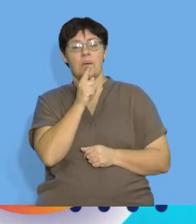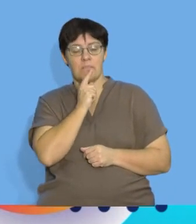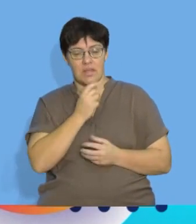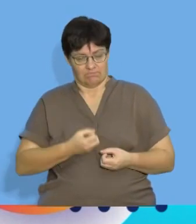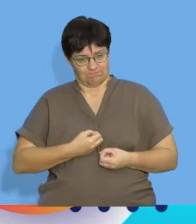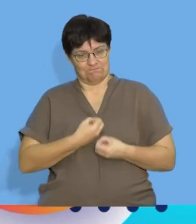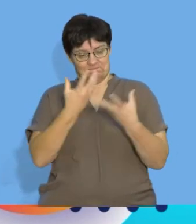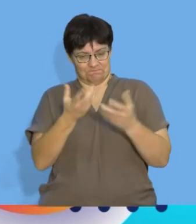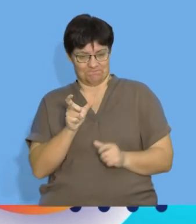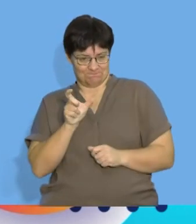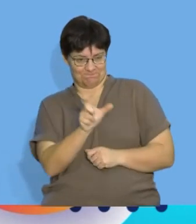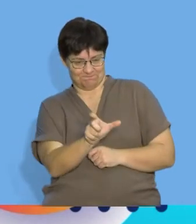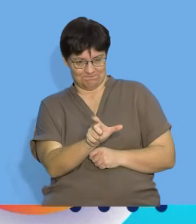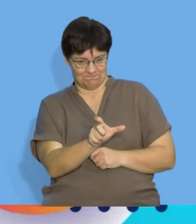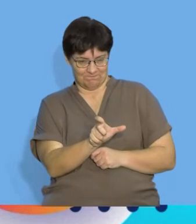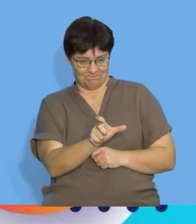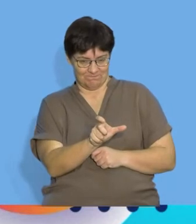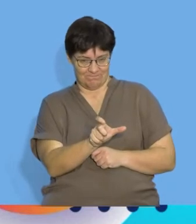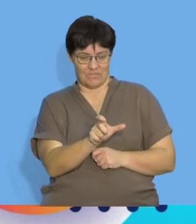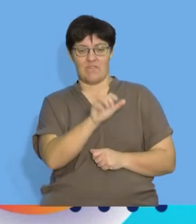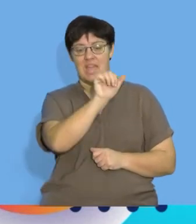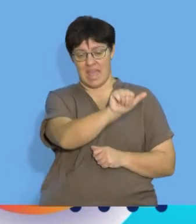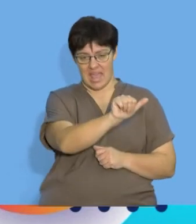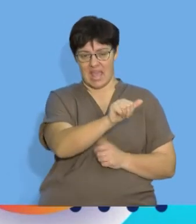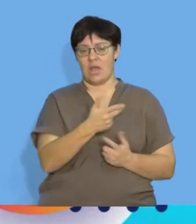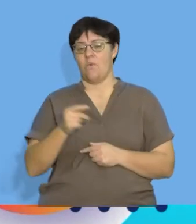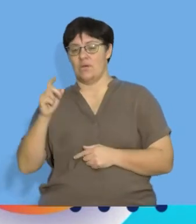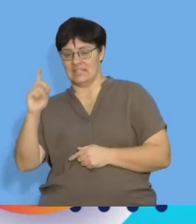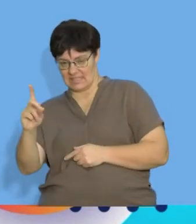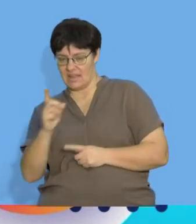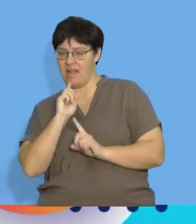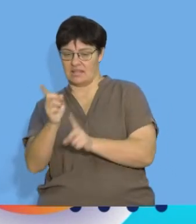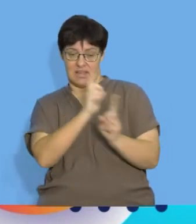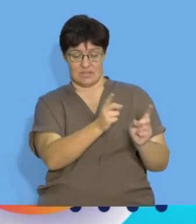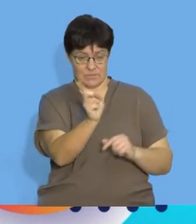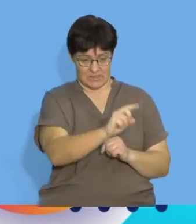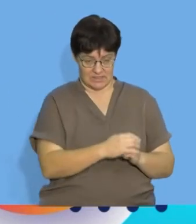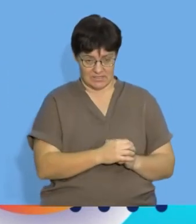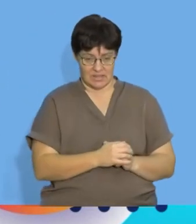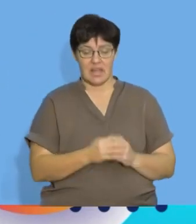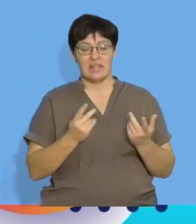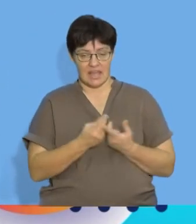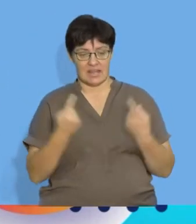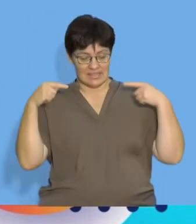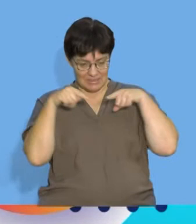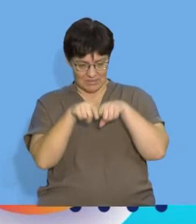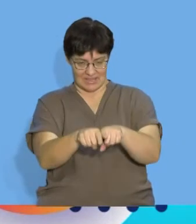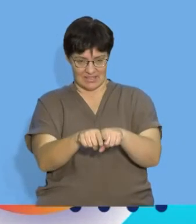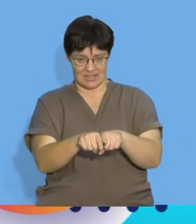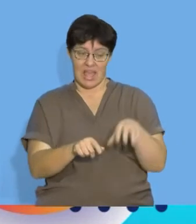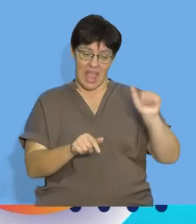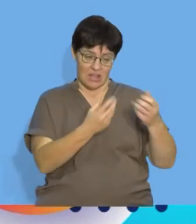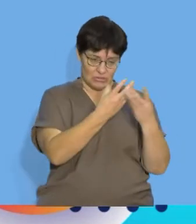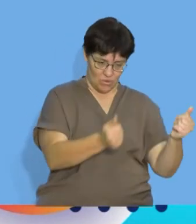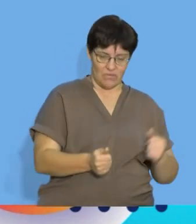certain terms in terms of A and in terms of D and then solved simultaneously for A and D